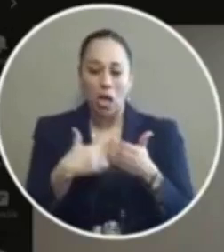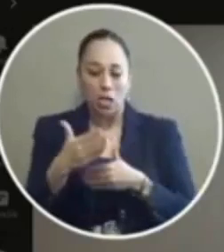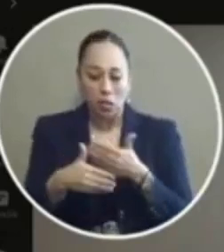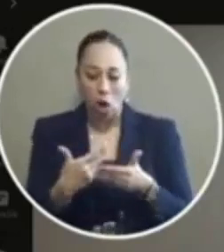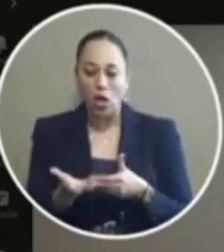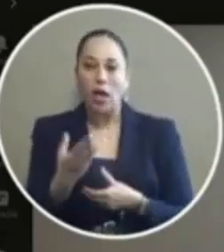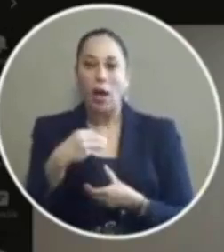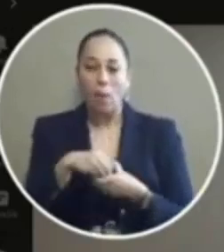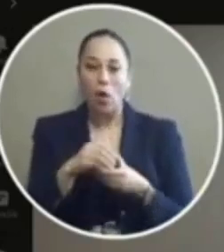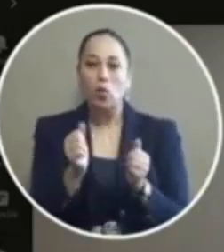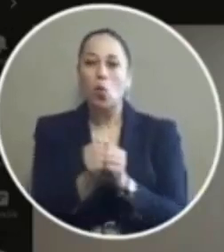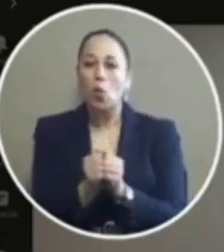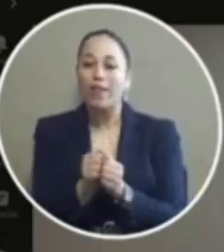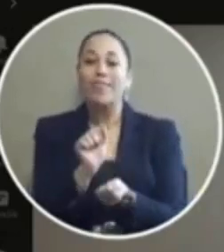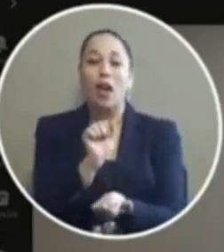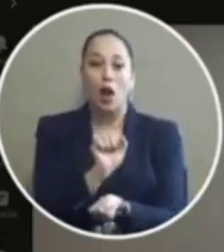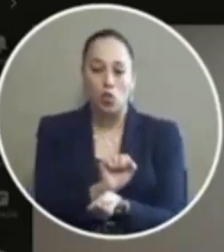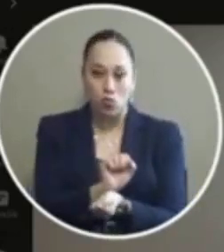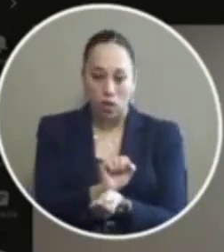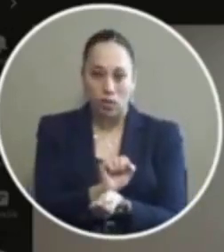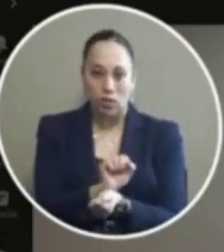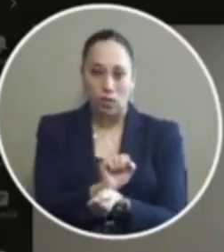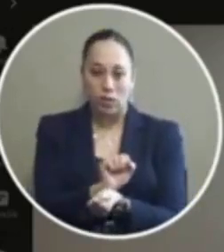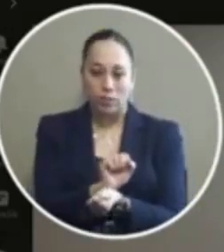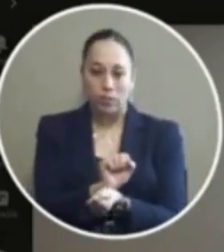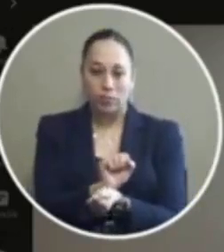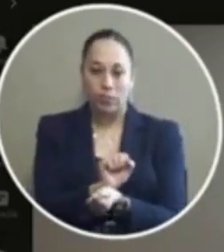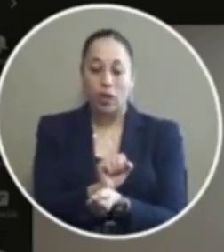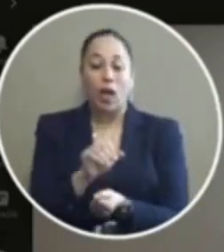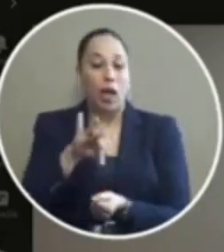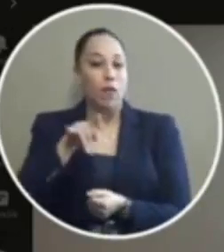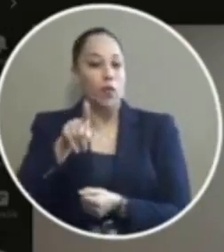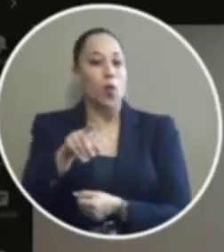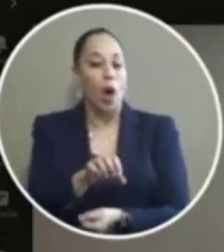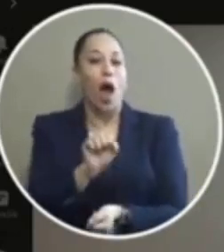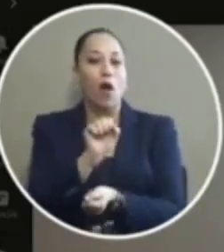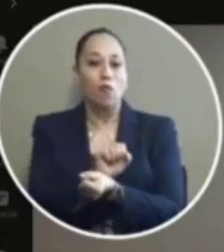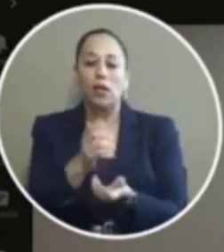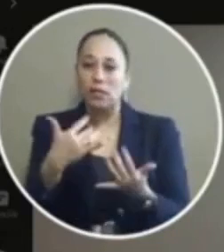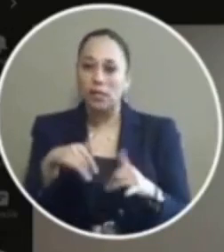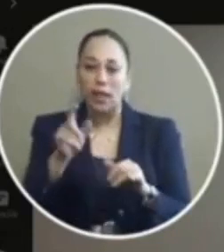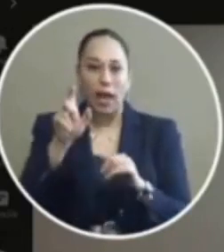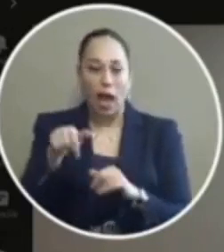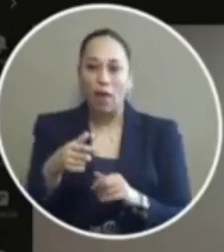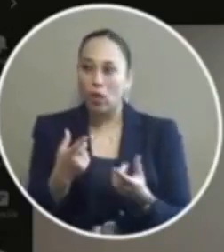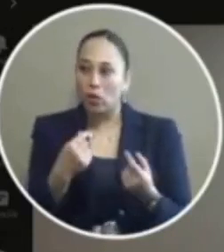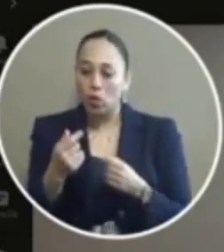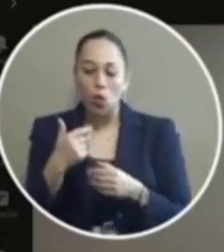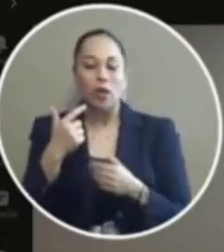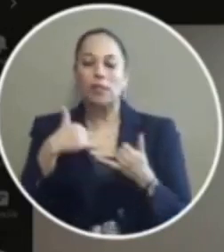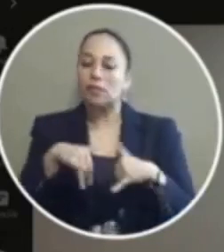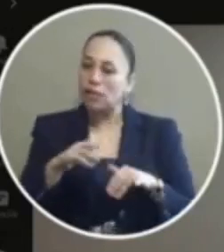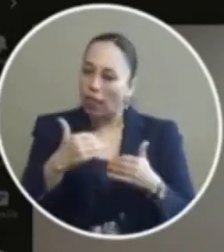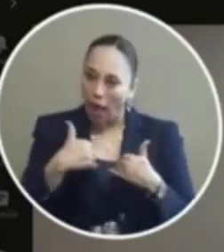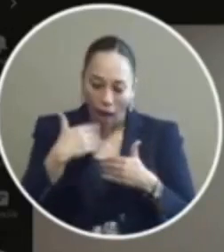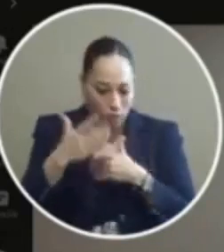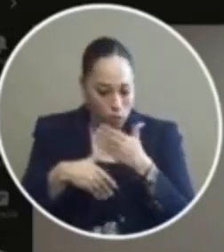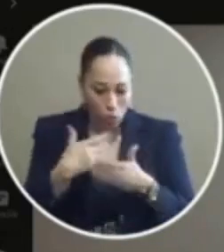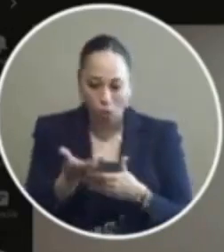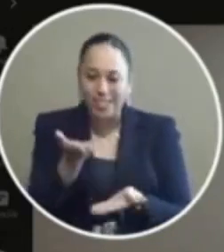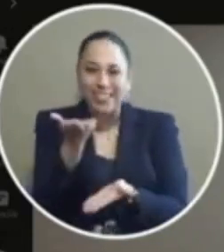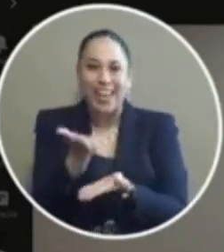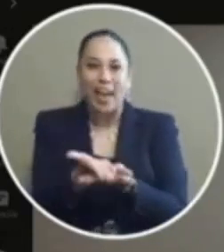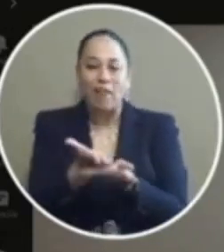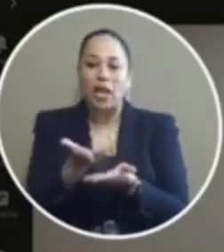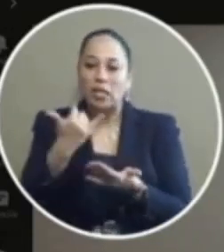also with the arrests i mean so if you arrest them you still have to do all the other things they still have to process the the evidence they